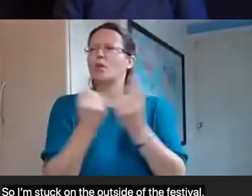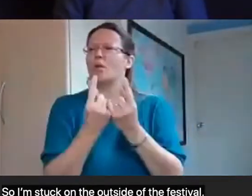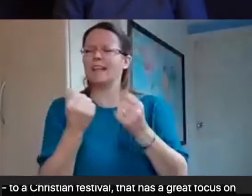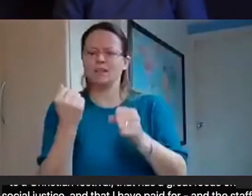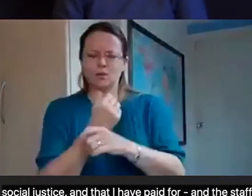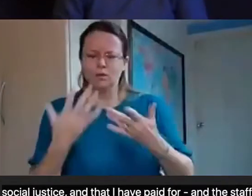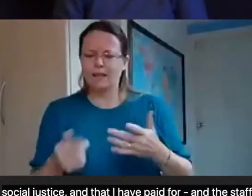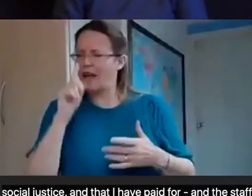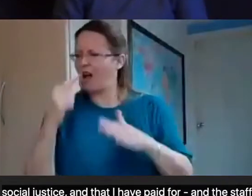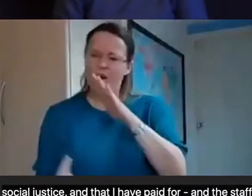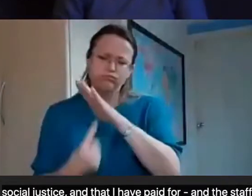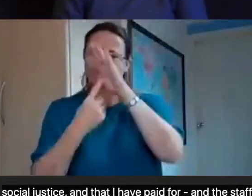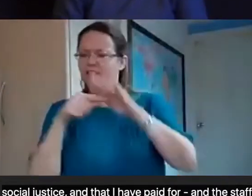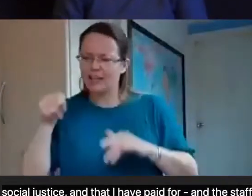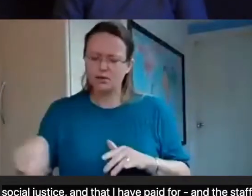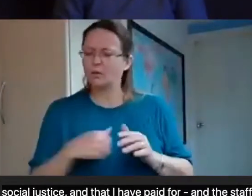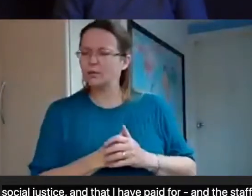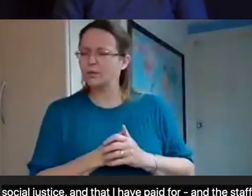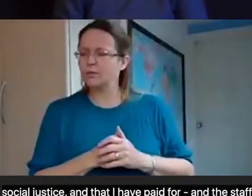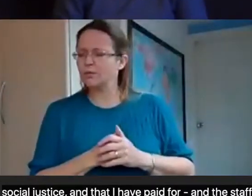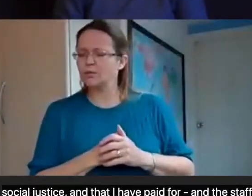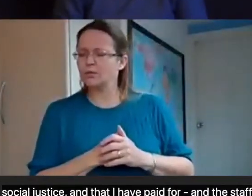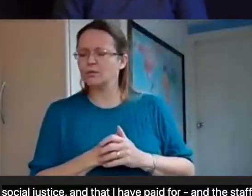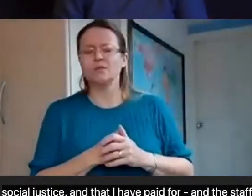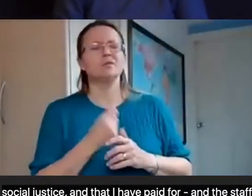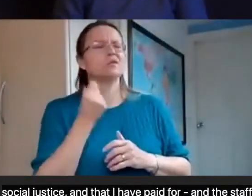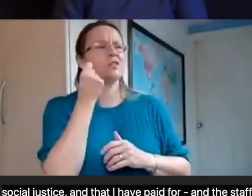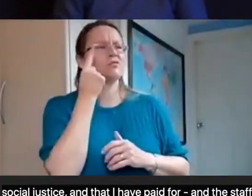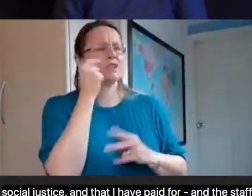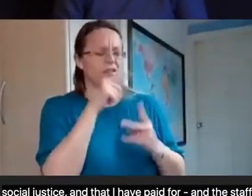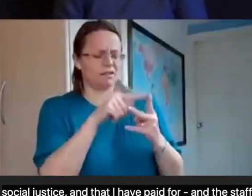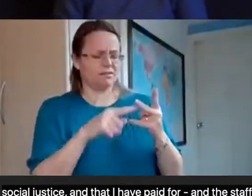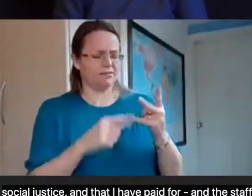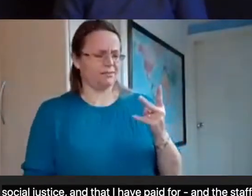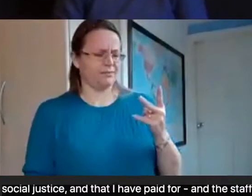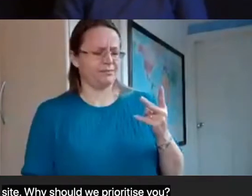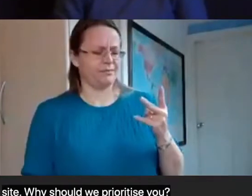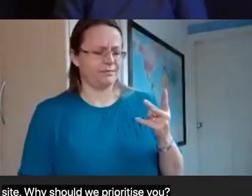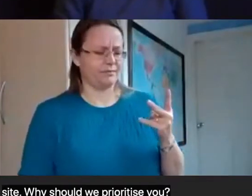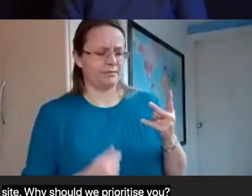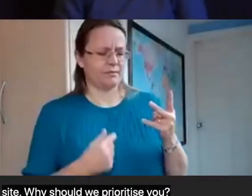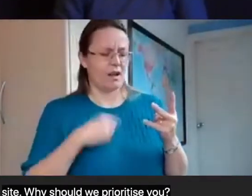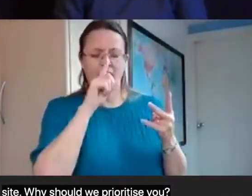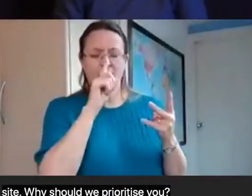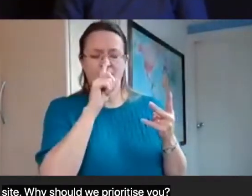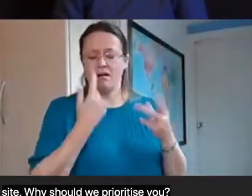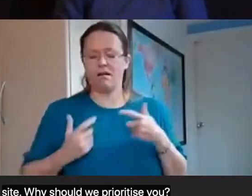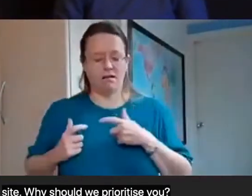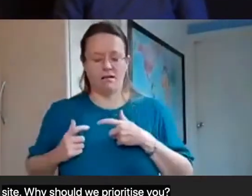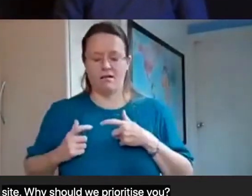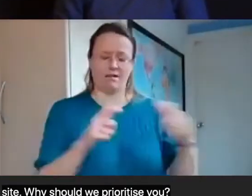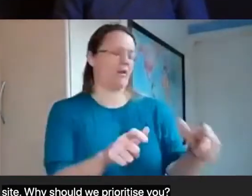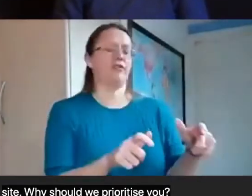Why should we prioritize you and your friends? And I realized two things. The first is that I can't do this anymore. Every church door is